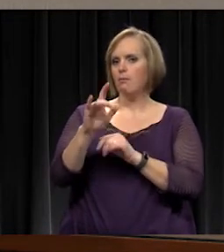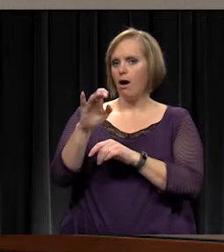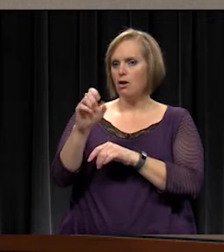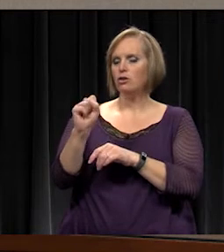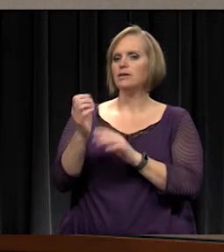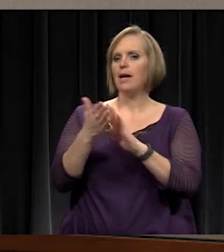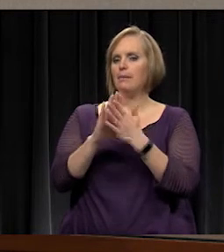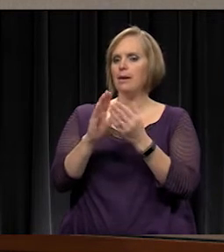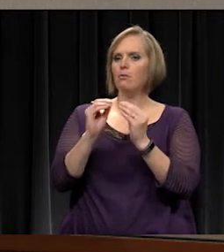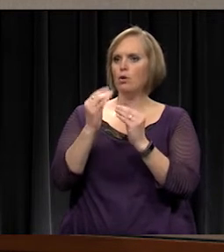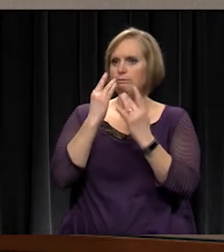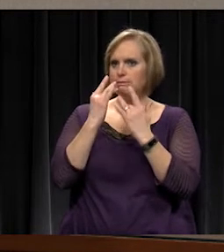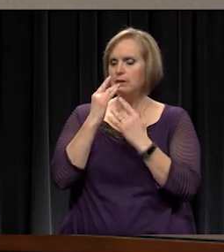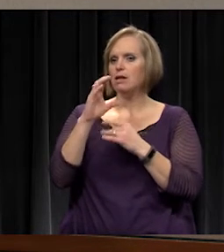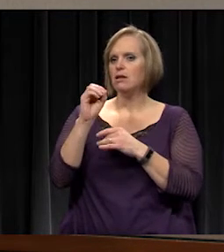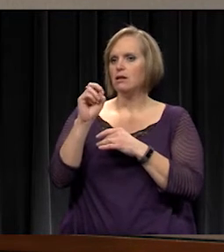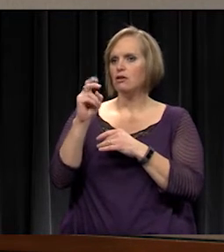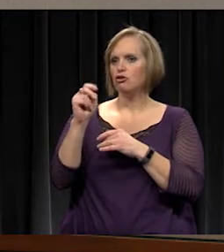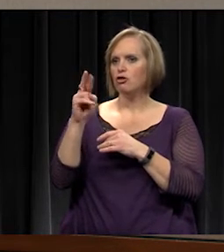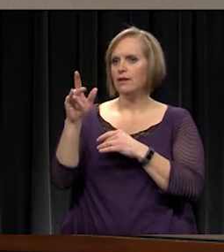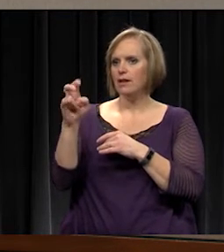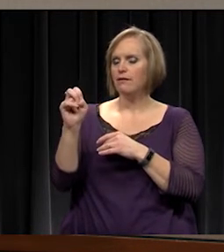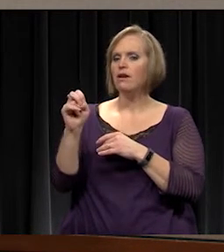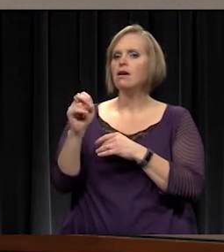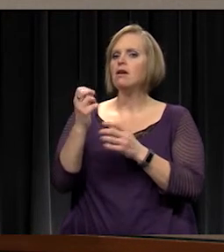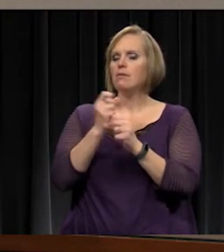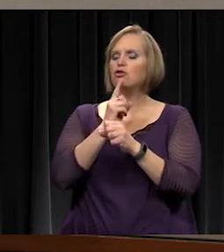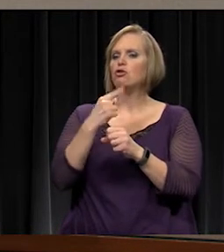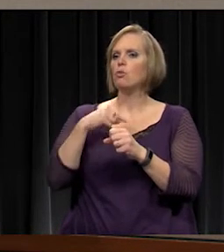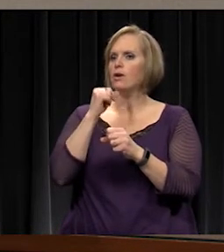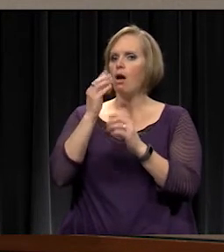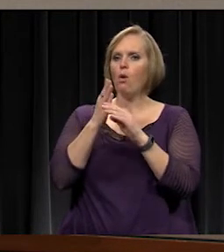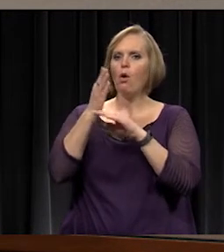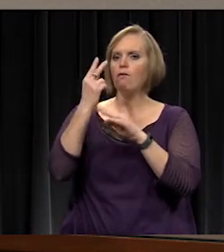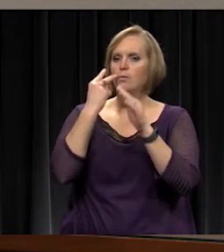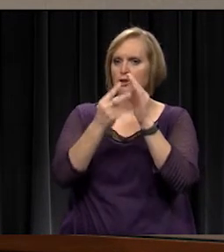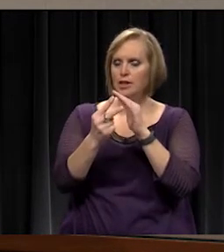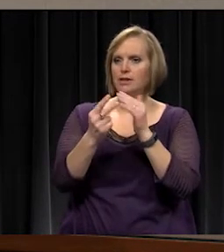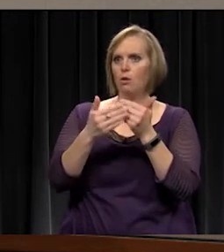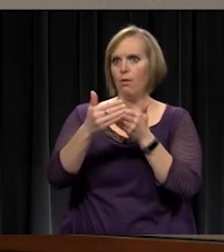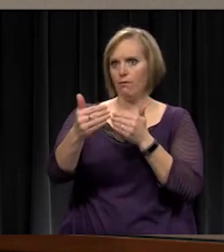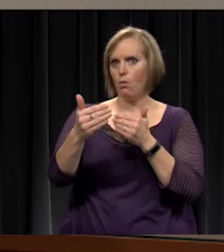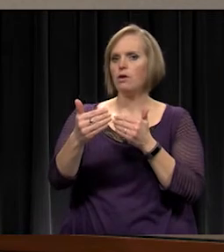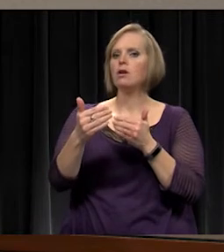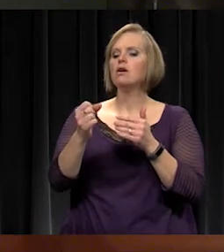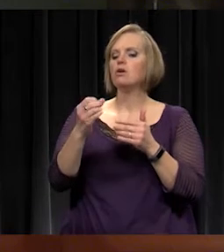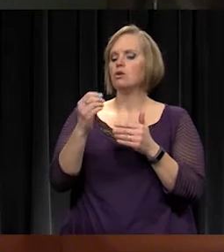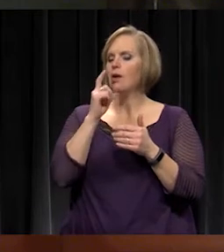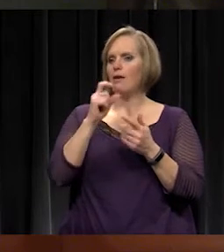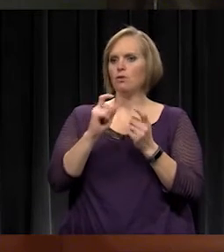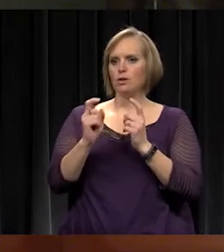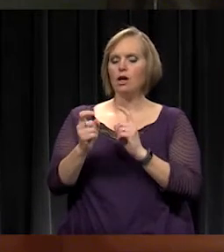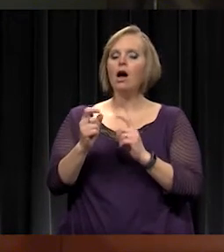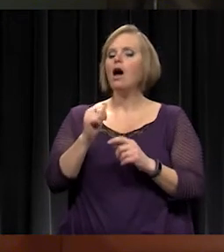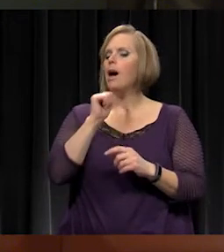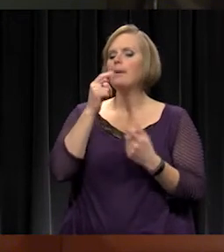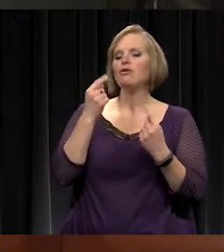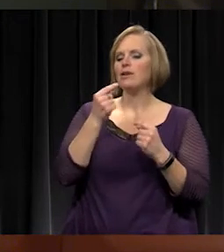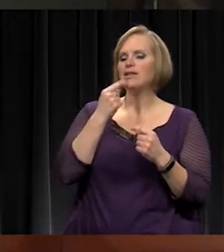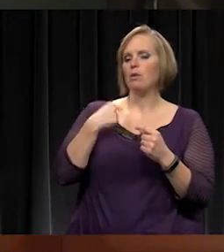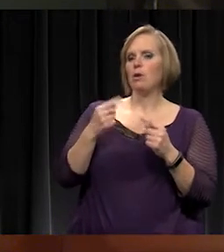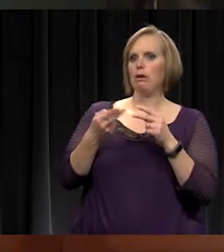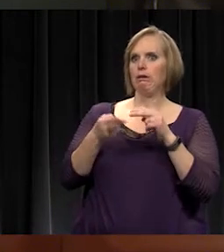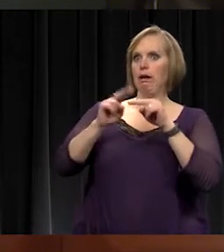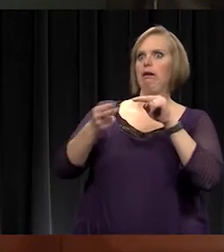we make sure that we're not over projecting going forward and adjust some of the factors. Right. And I'm not implying that we were inflating numbers. No. But